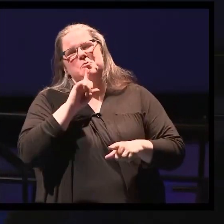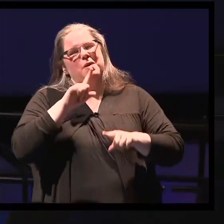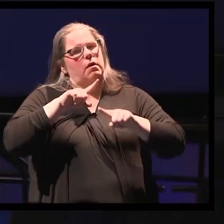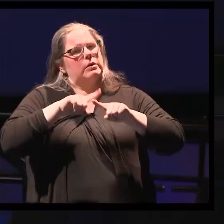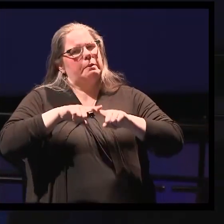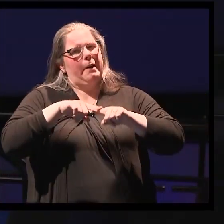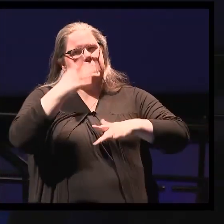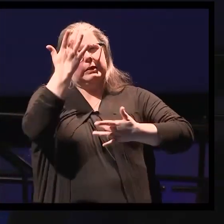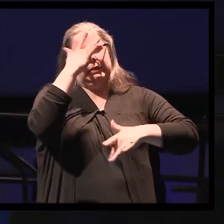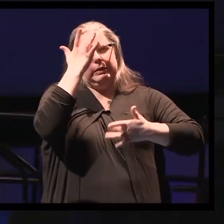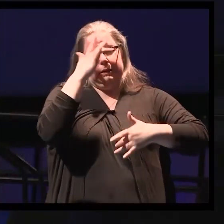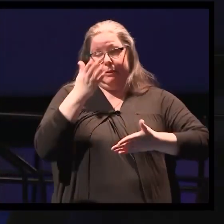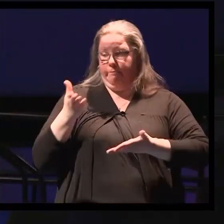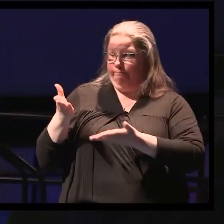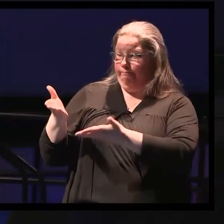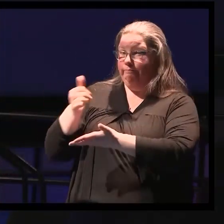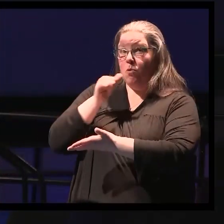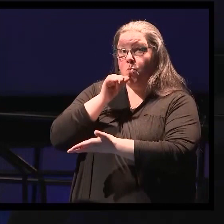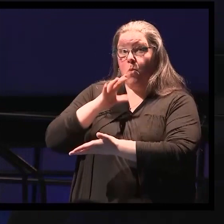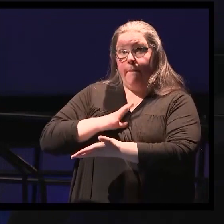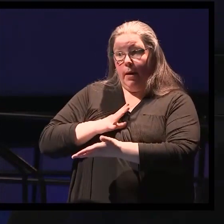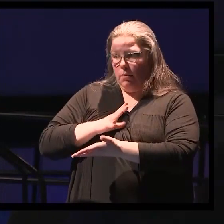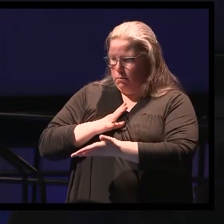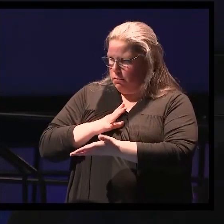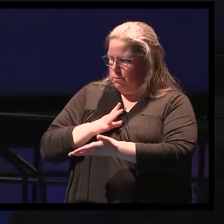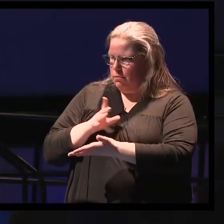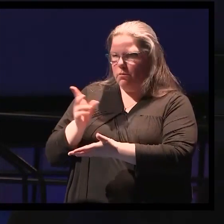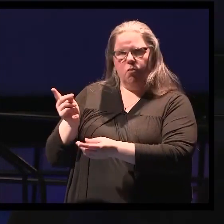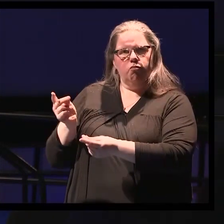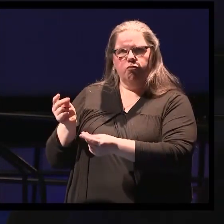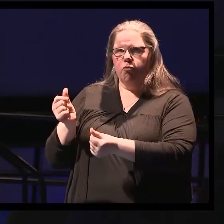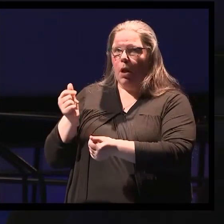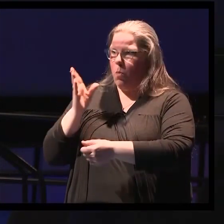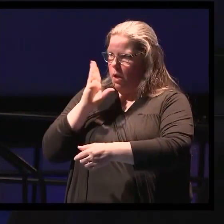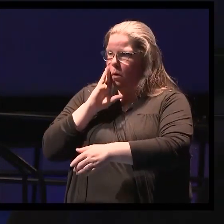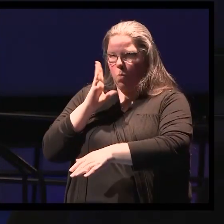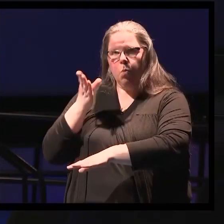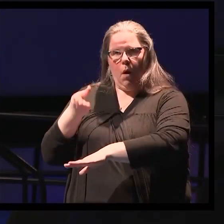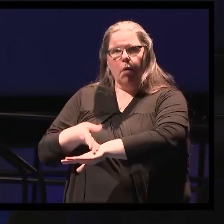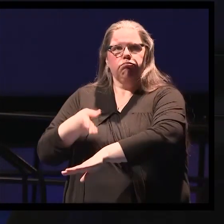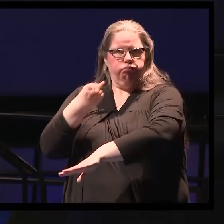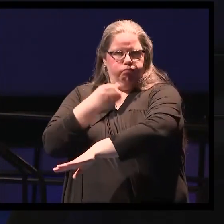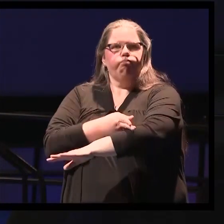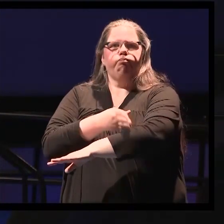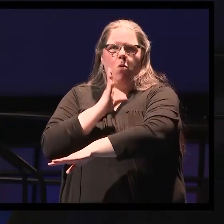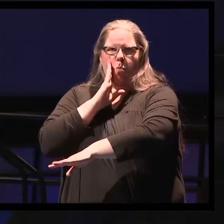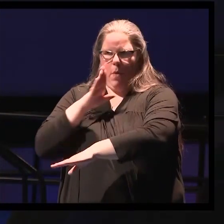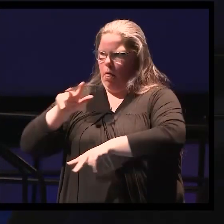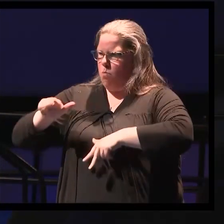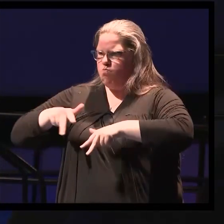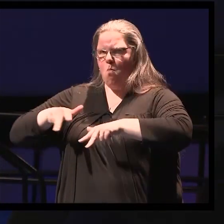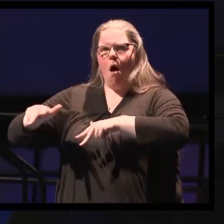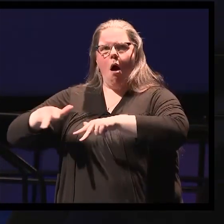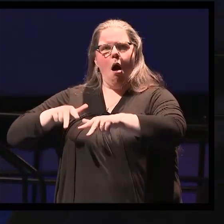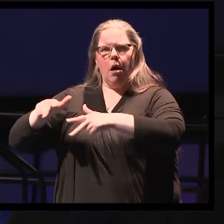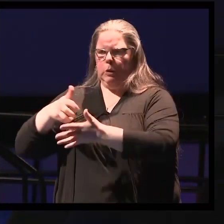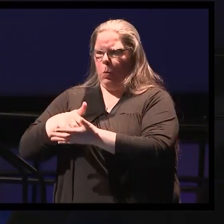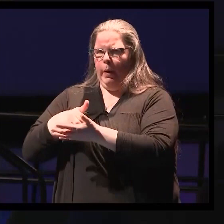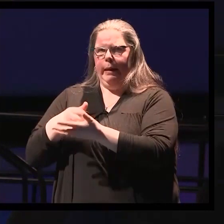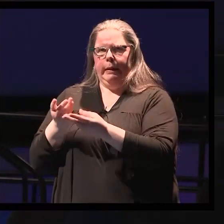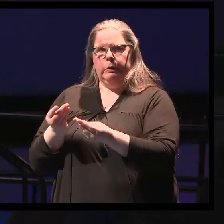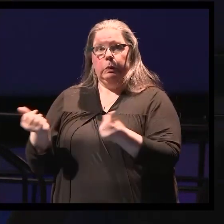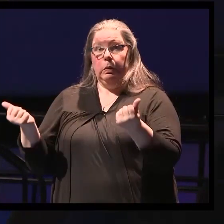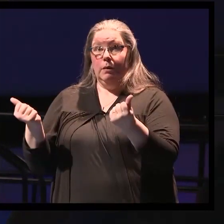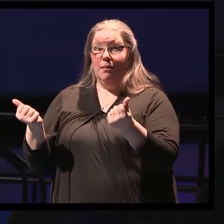So our lady in case one, she will see improvement in her weakness in walking after surgery, but she also ends up having an